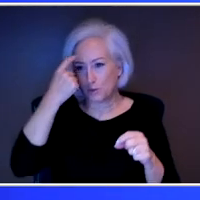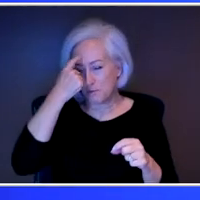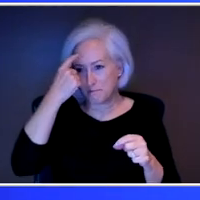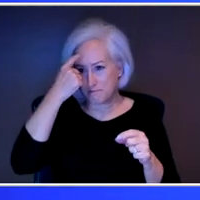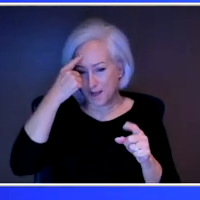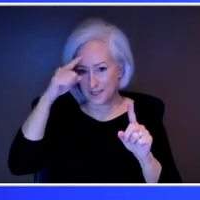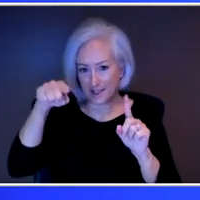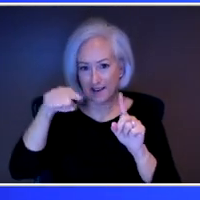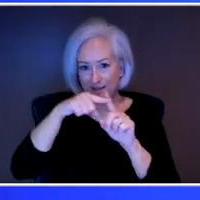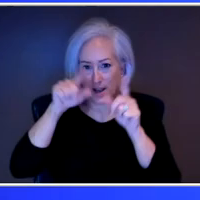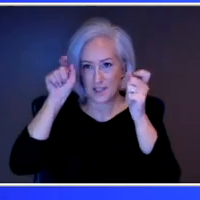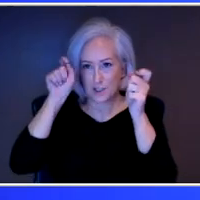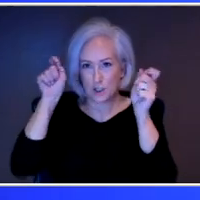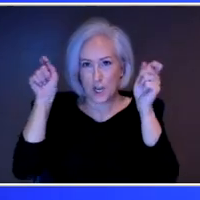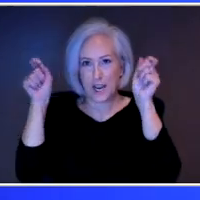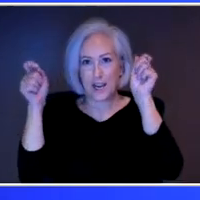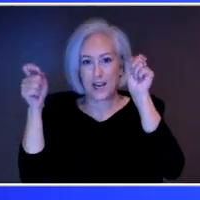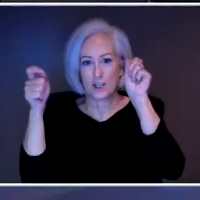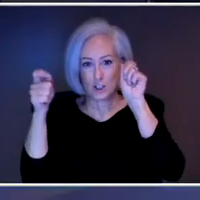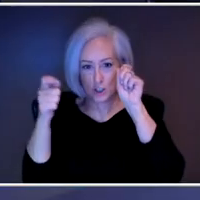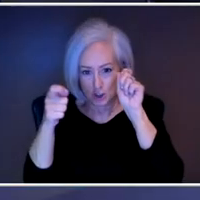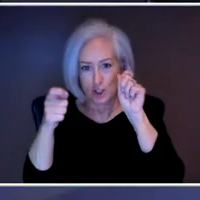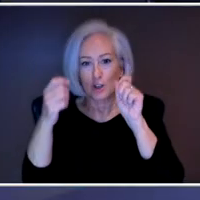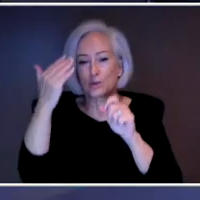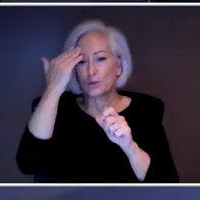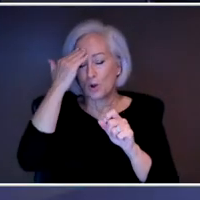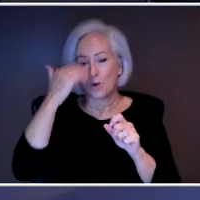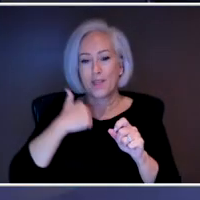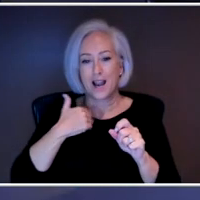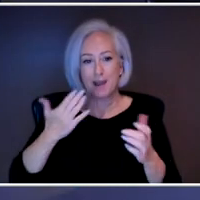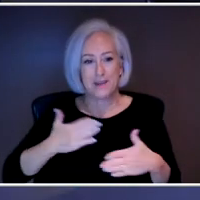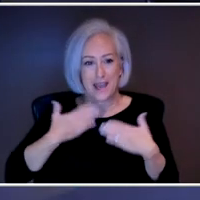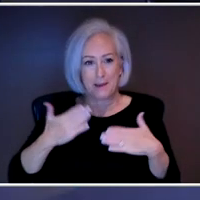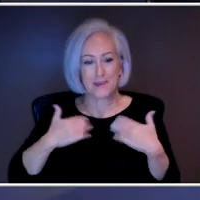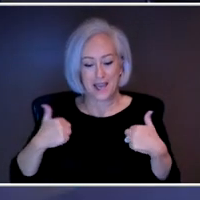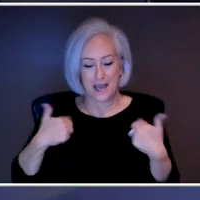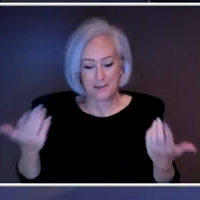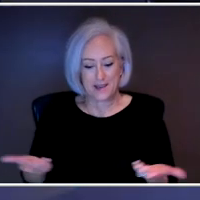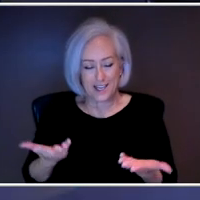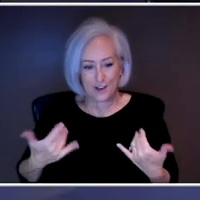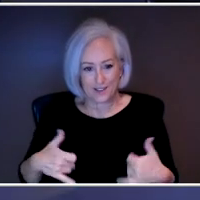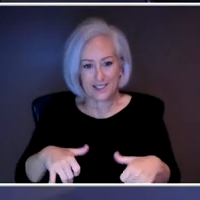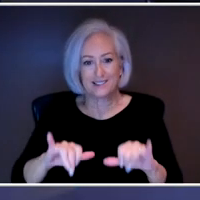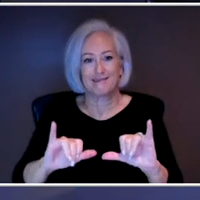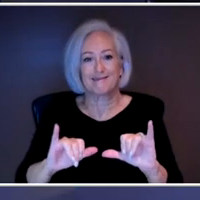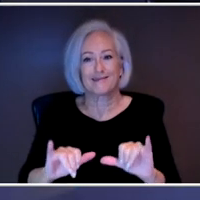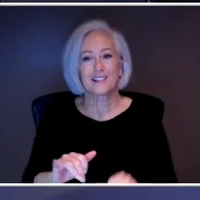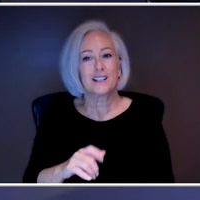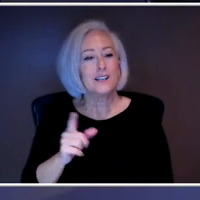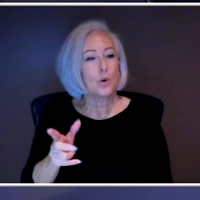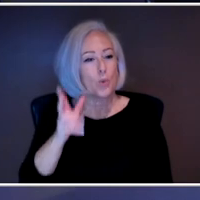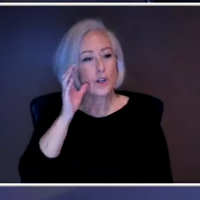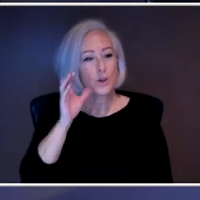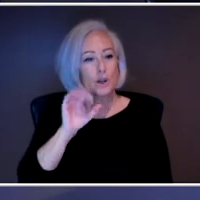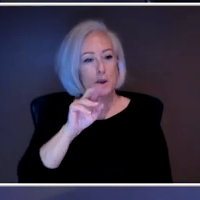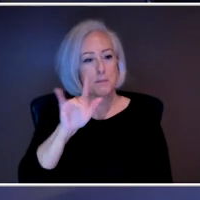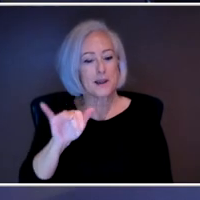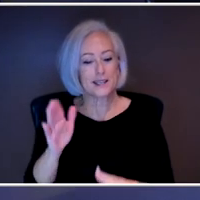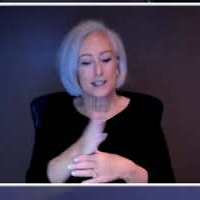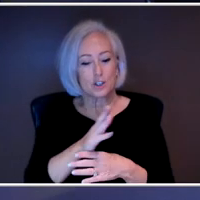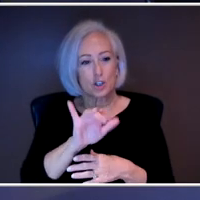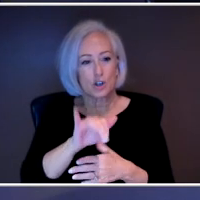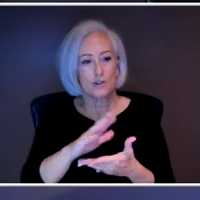that I am here at the same time. We are so glad you're here. Dr. Nawalik, when you hear Becky share that story, what do you think?